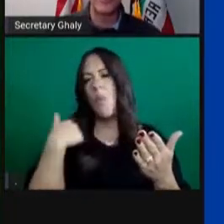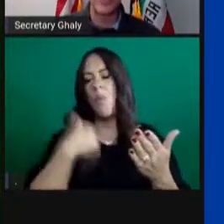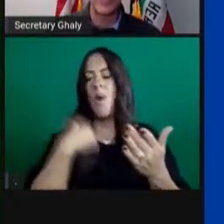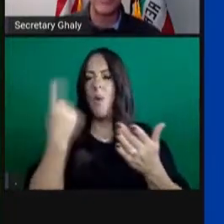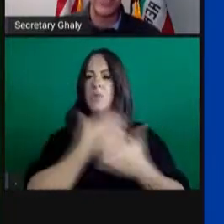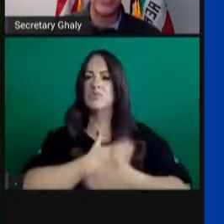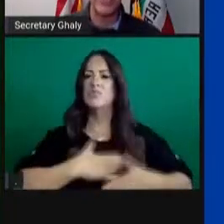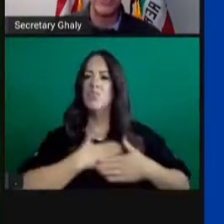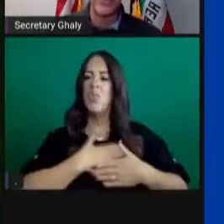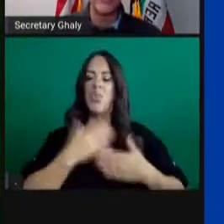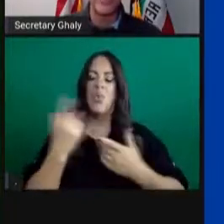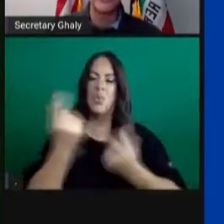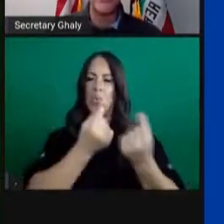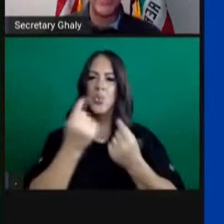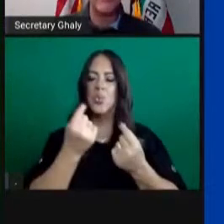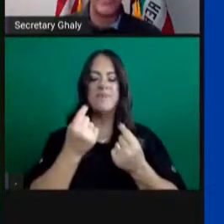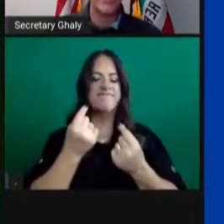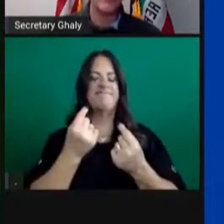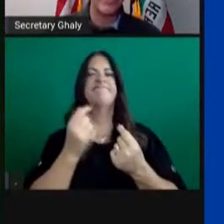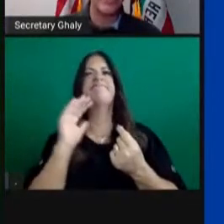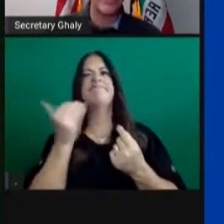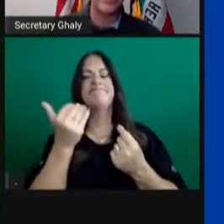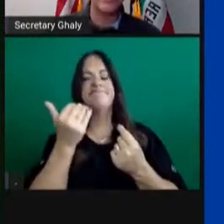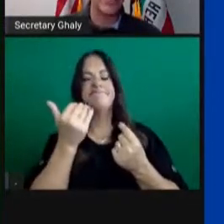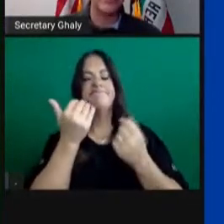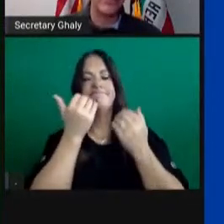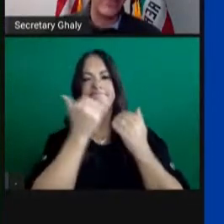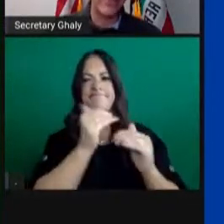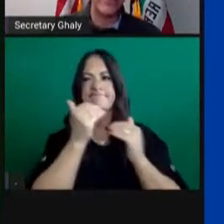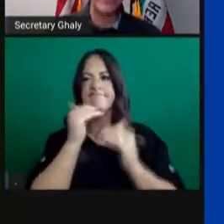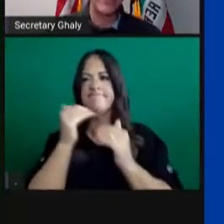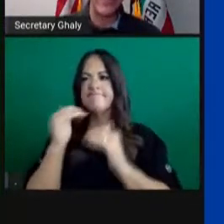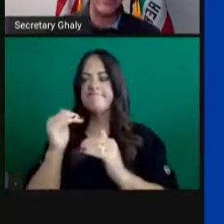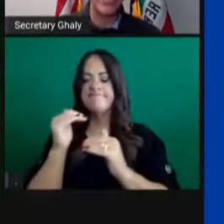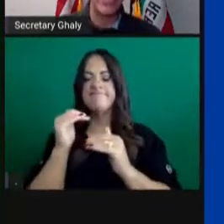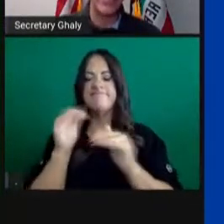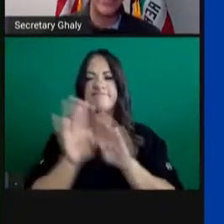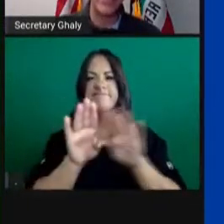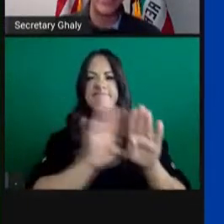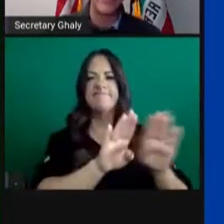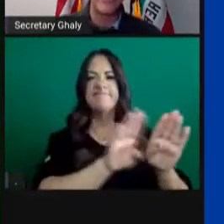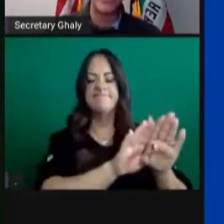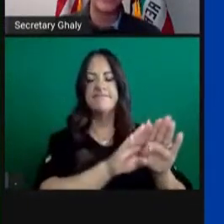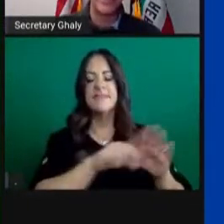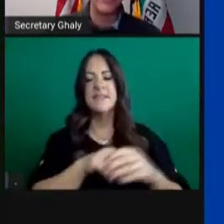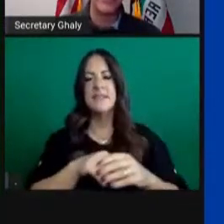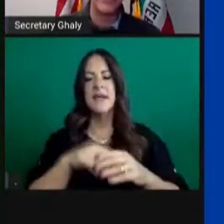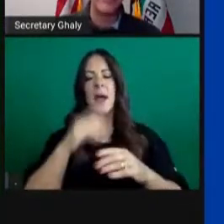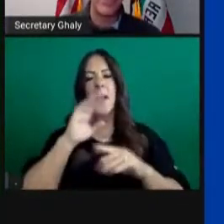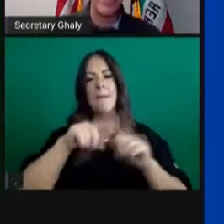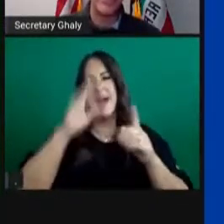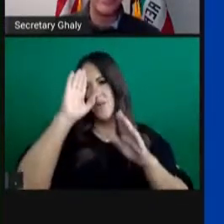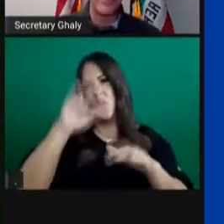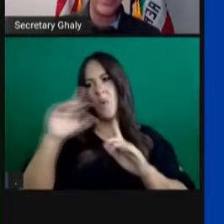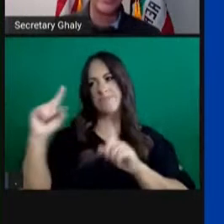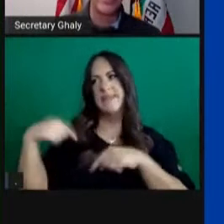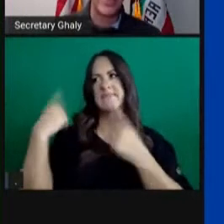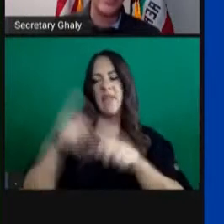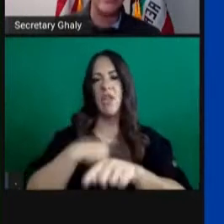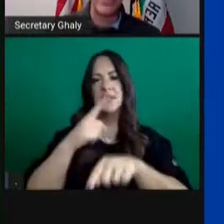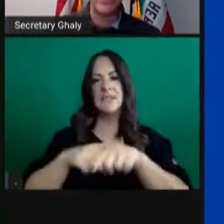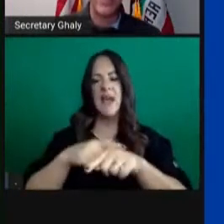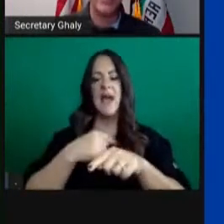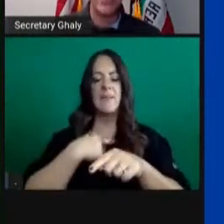enjoy and participate in. But it's been many weeks since really we've had anything to update. Biggest updates have been